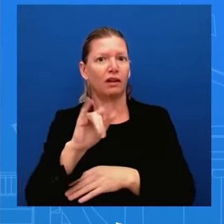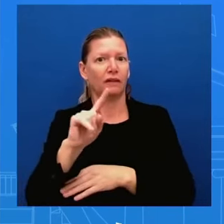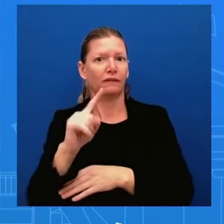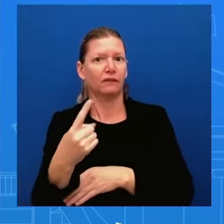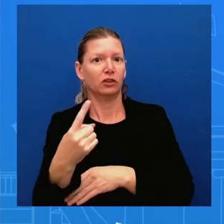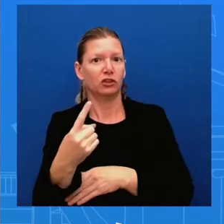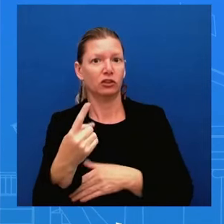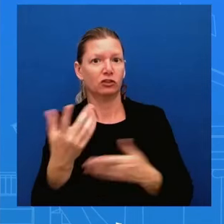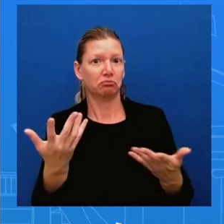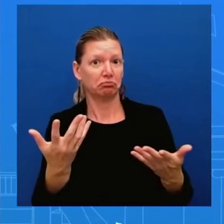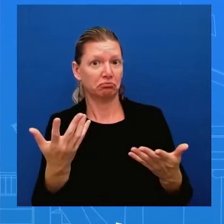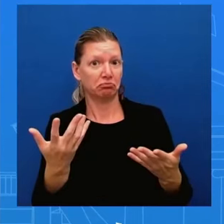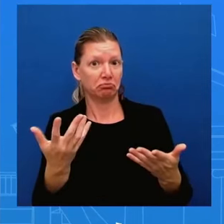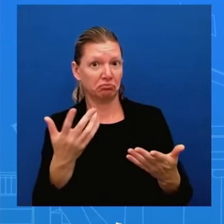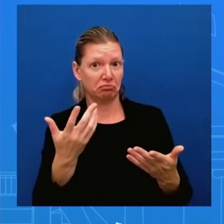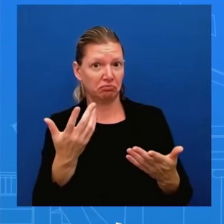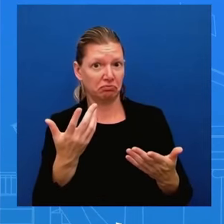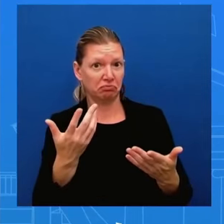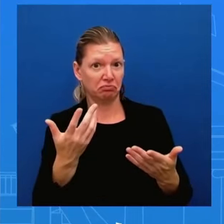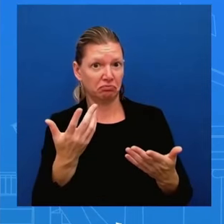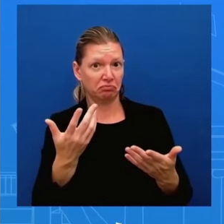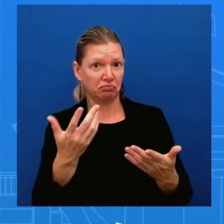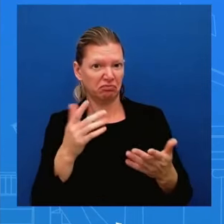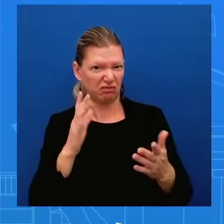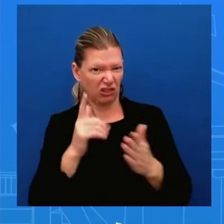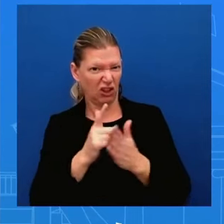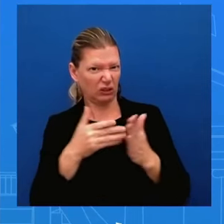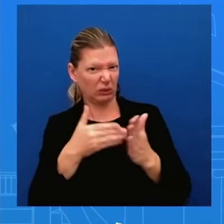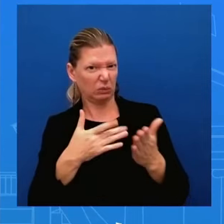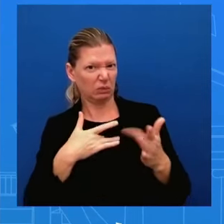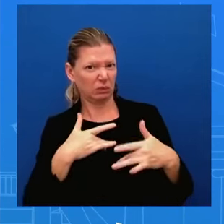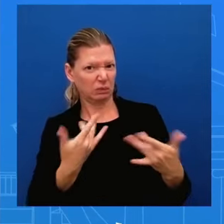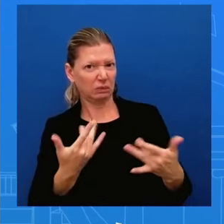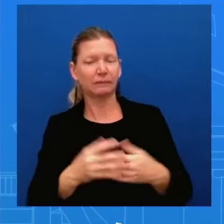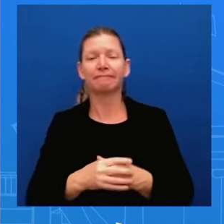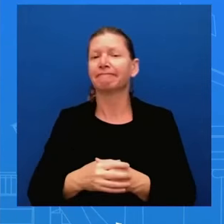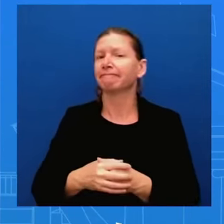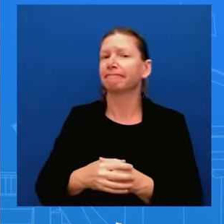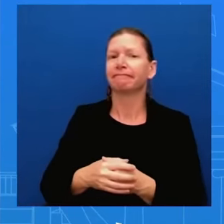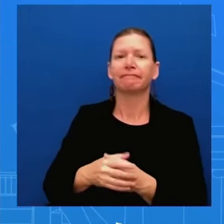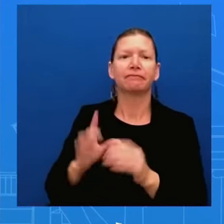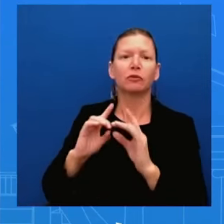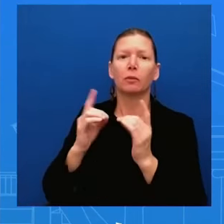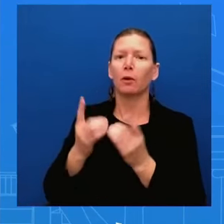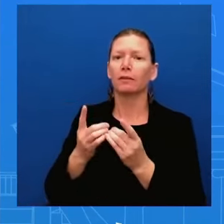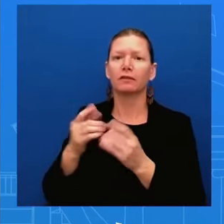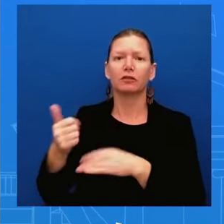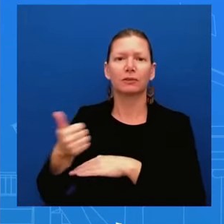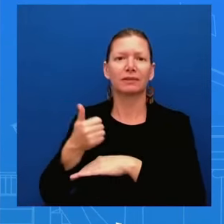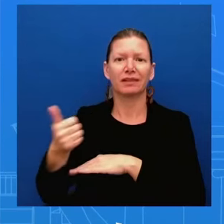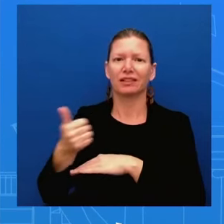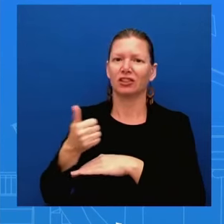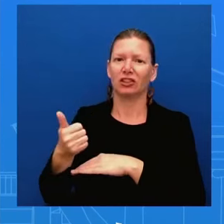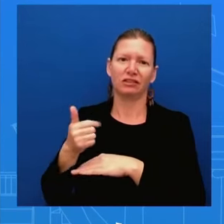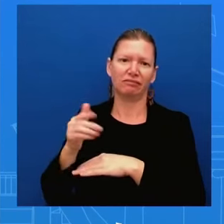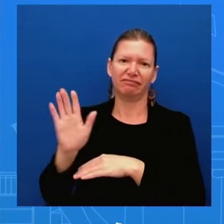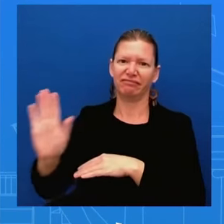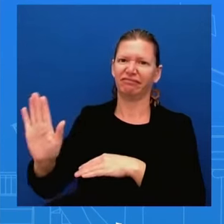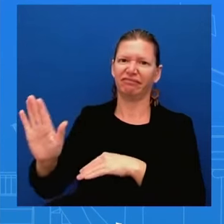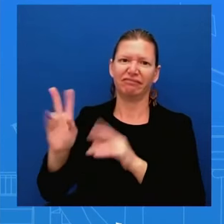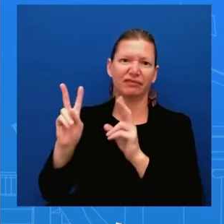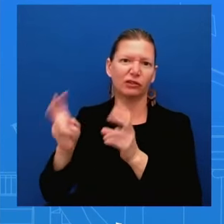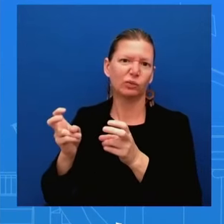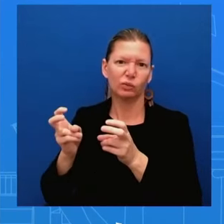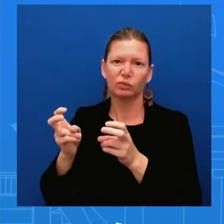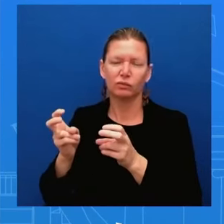can certainly speak to that more uh this is a significant win as we see it this rule for consumers i think that's important saving them